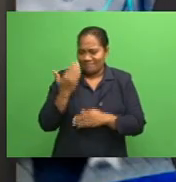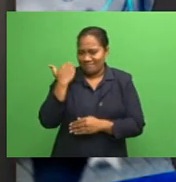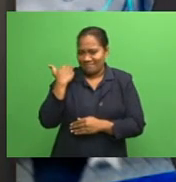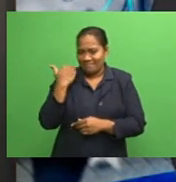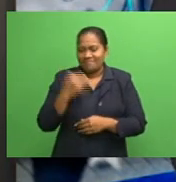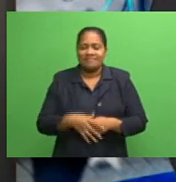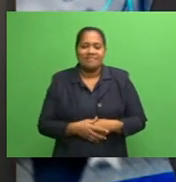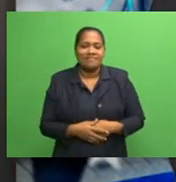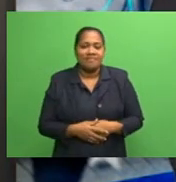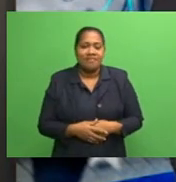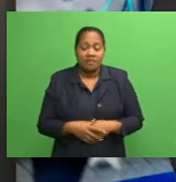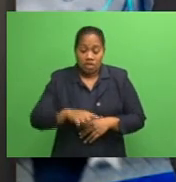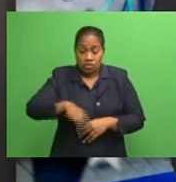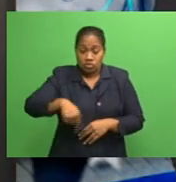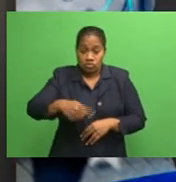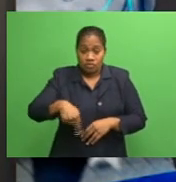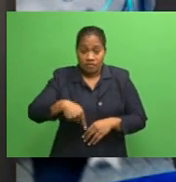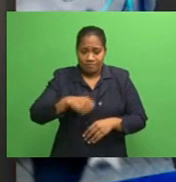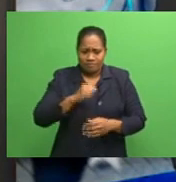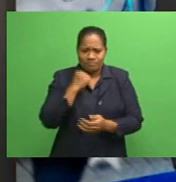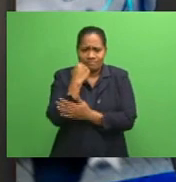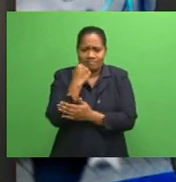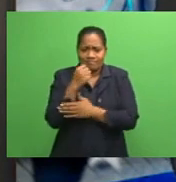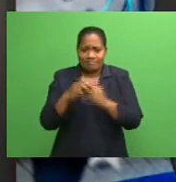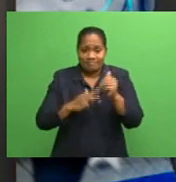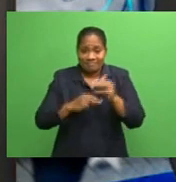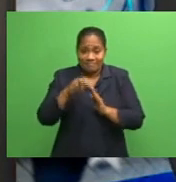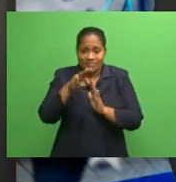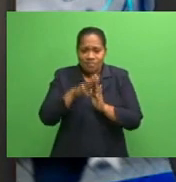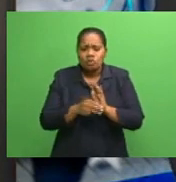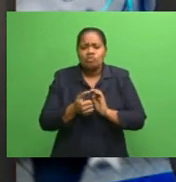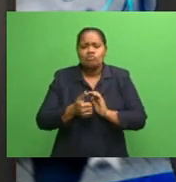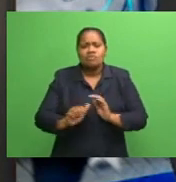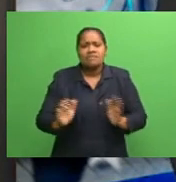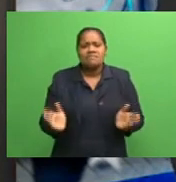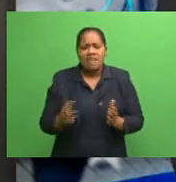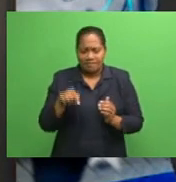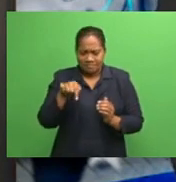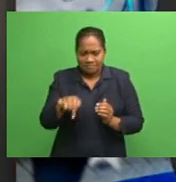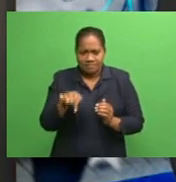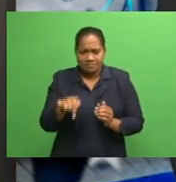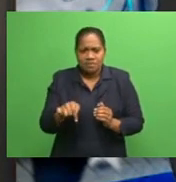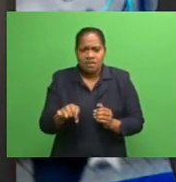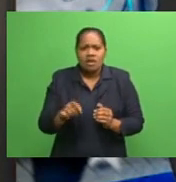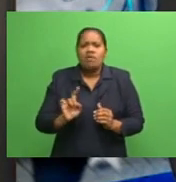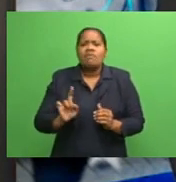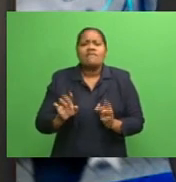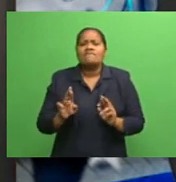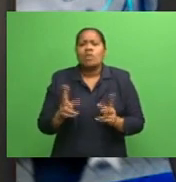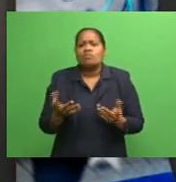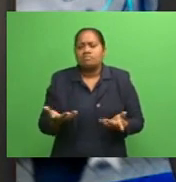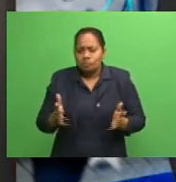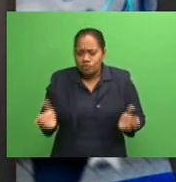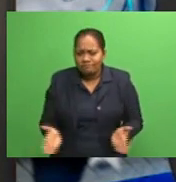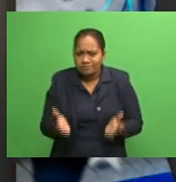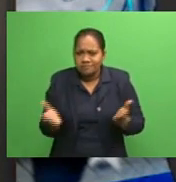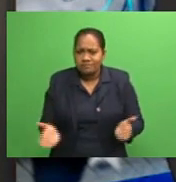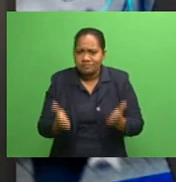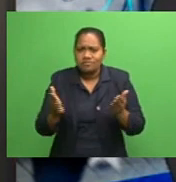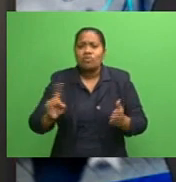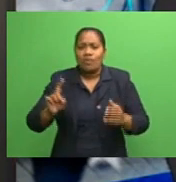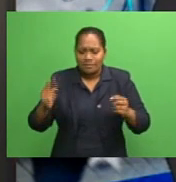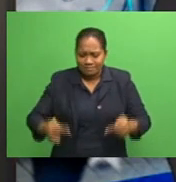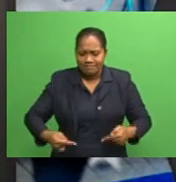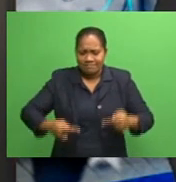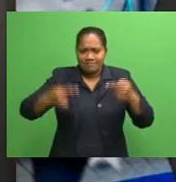The Suva rugby management have been using former players in the last few weeks to motivate the side ahead of the clash against Nandrunga.